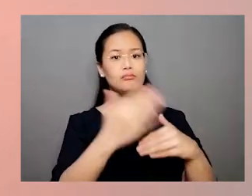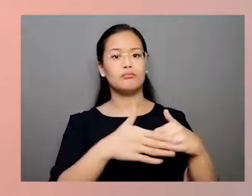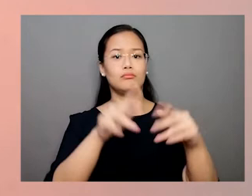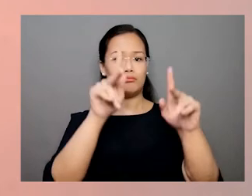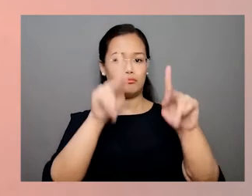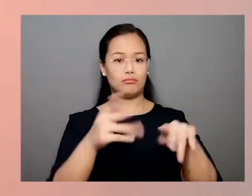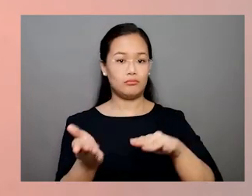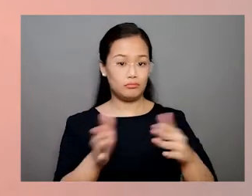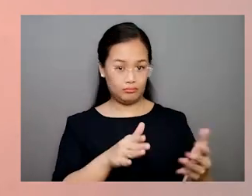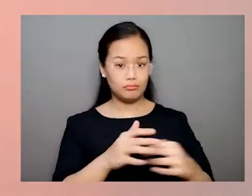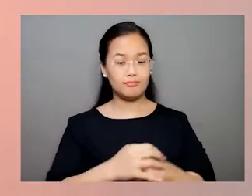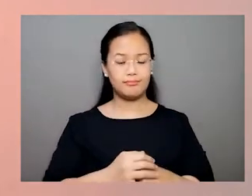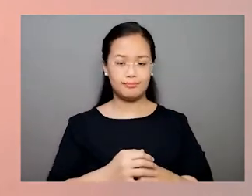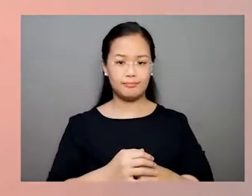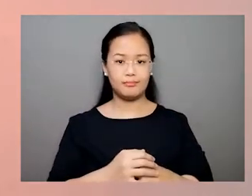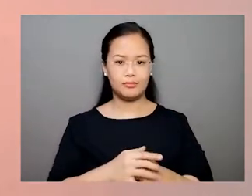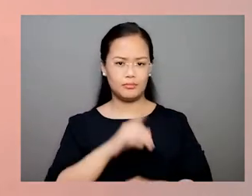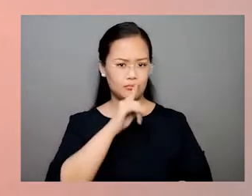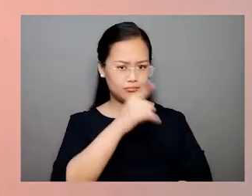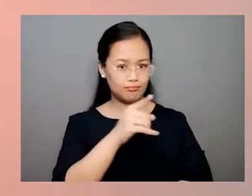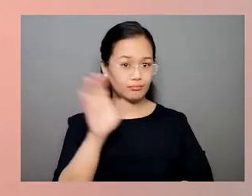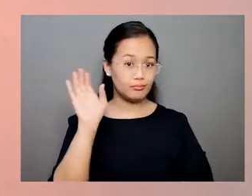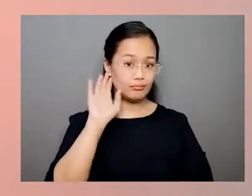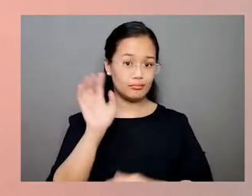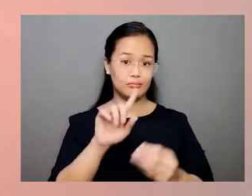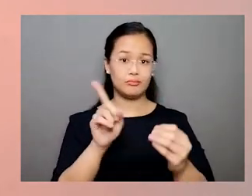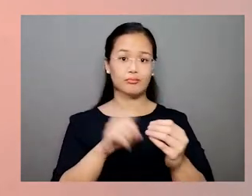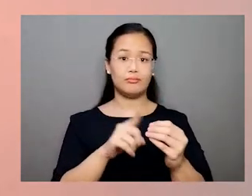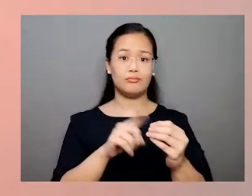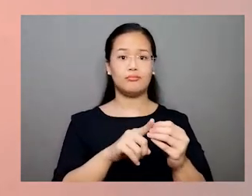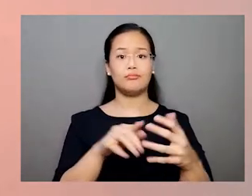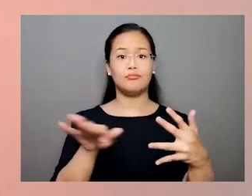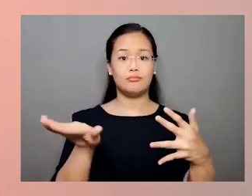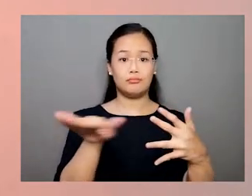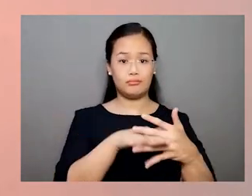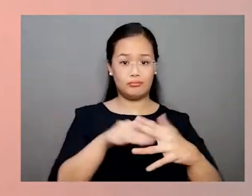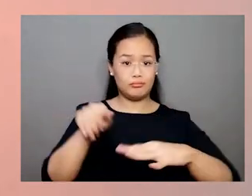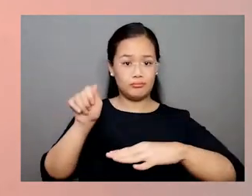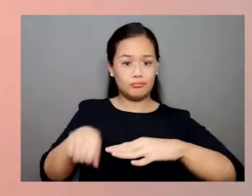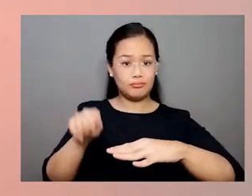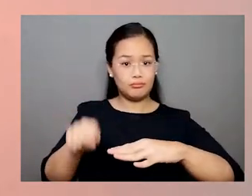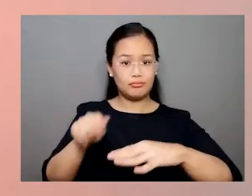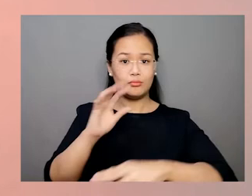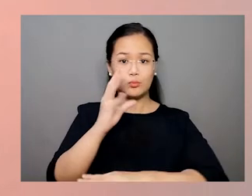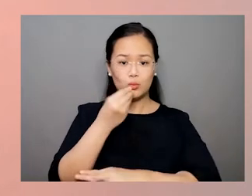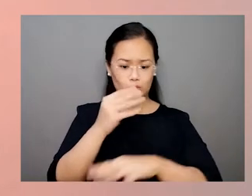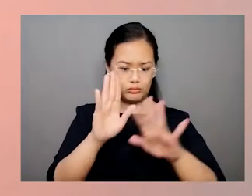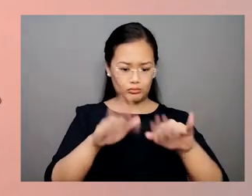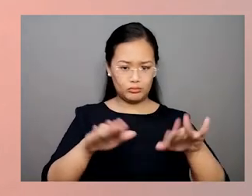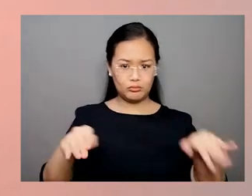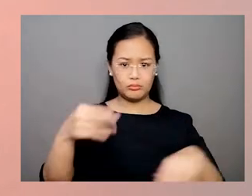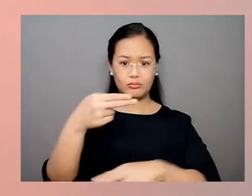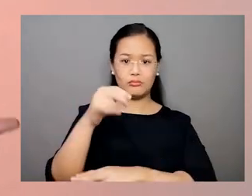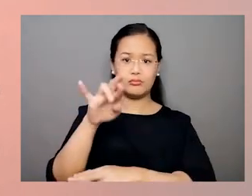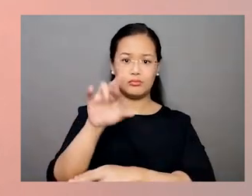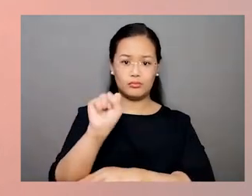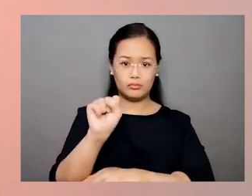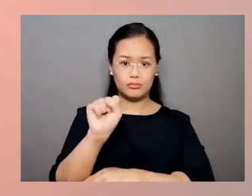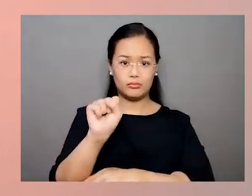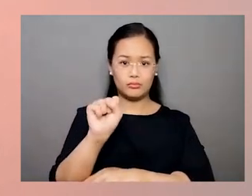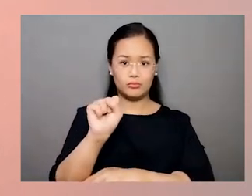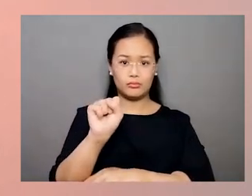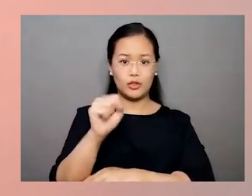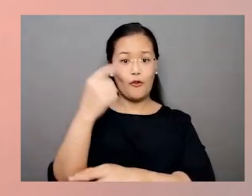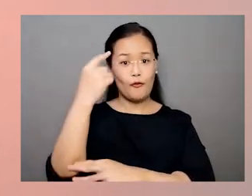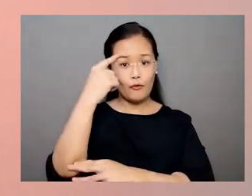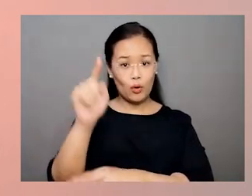of a person's death. I am sure you have heard about cases that are litigated by the children, the heirs of